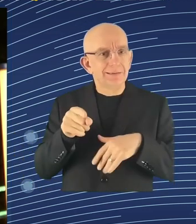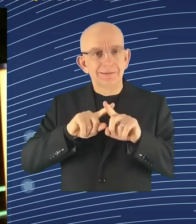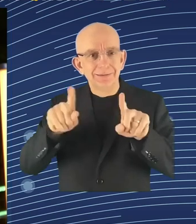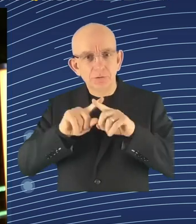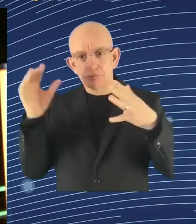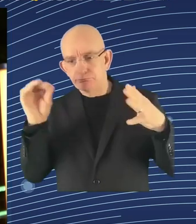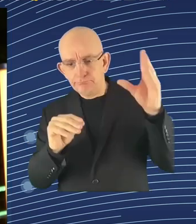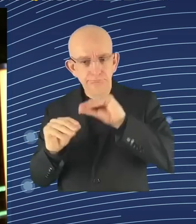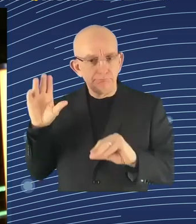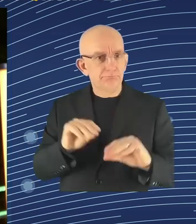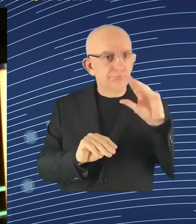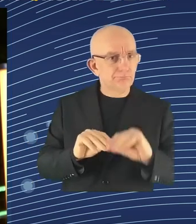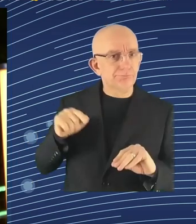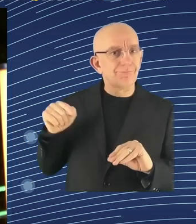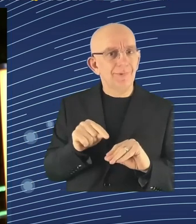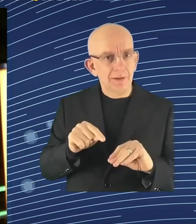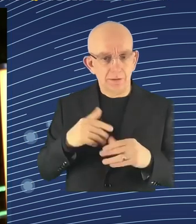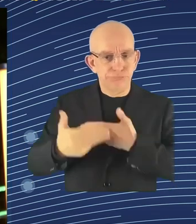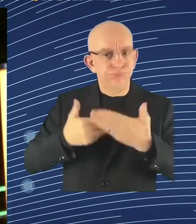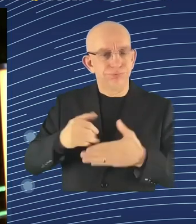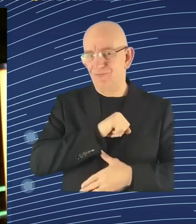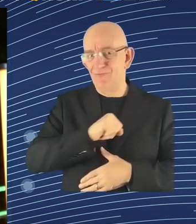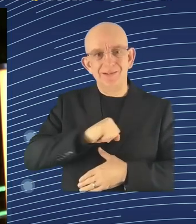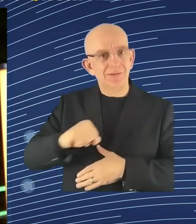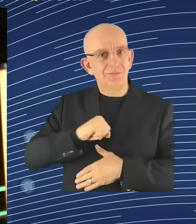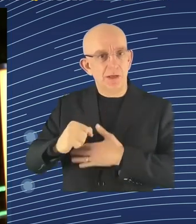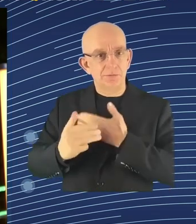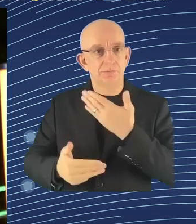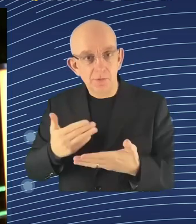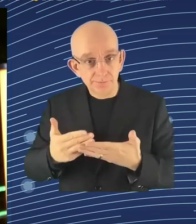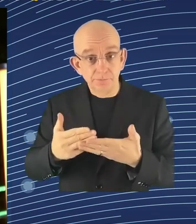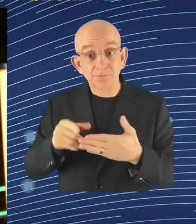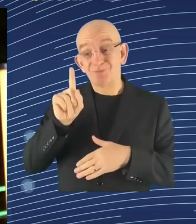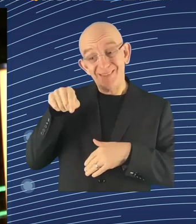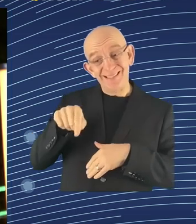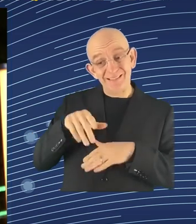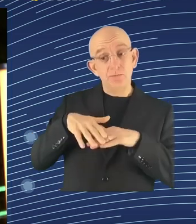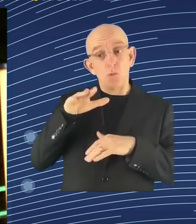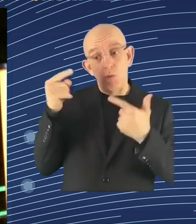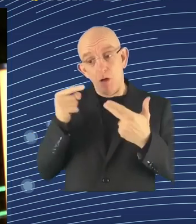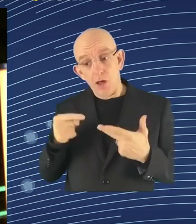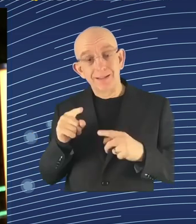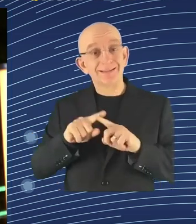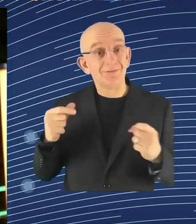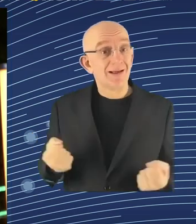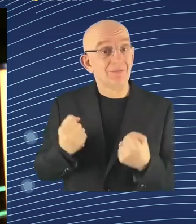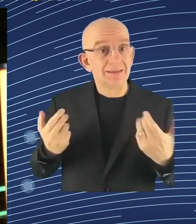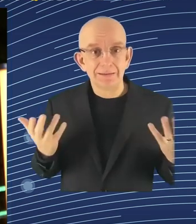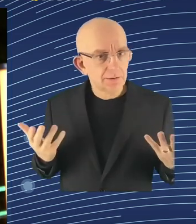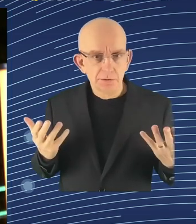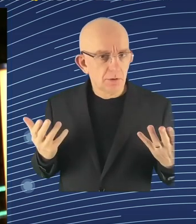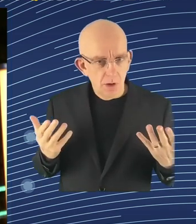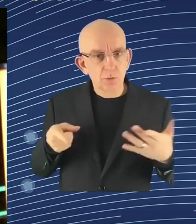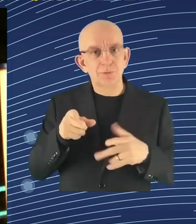anymore, well, and you are just dismissed in a way, which we do not call dismissed, especially for those who are considered